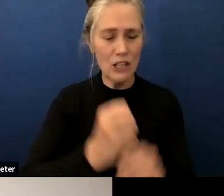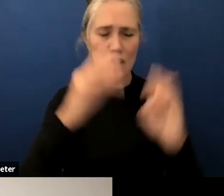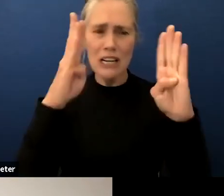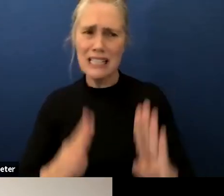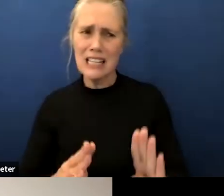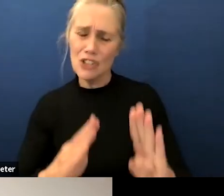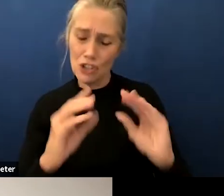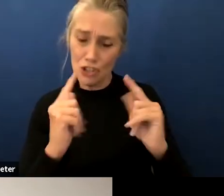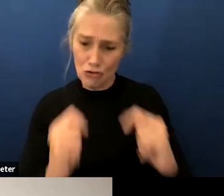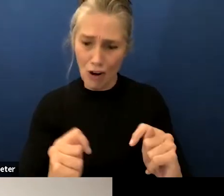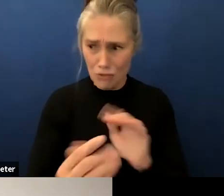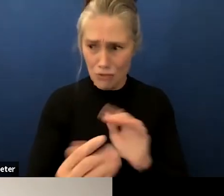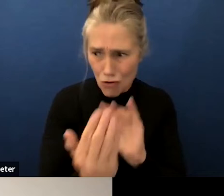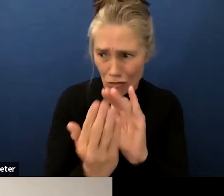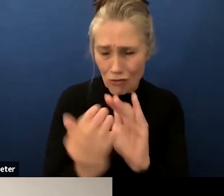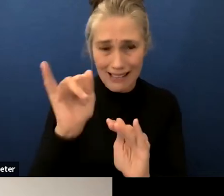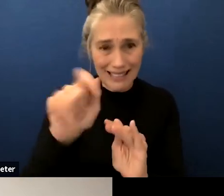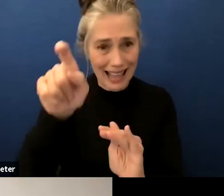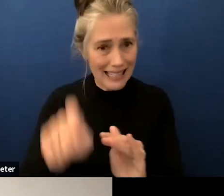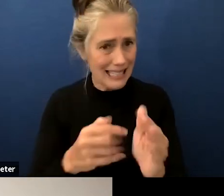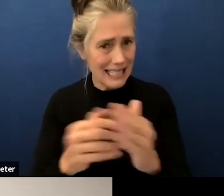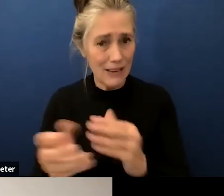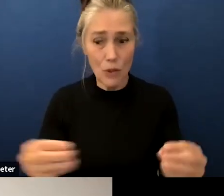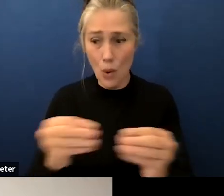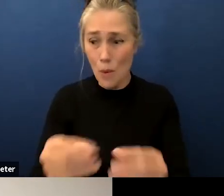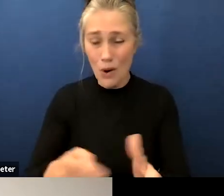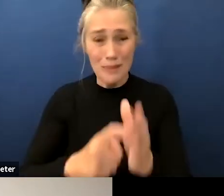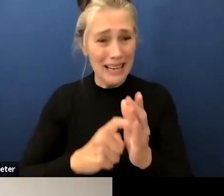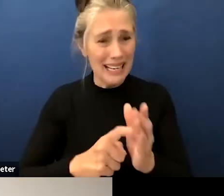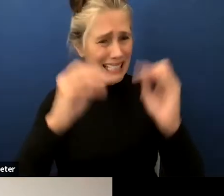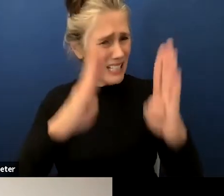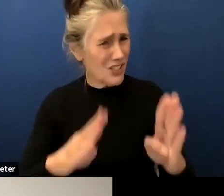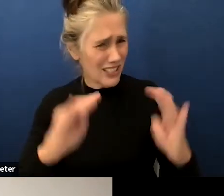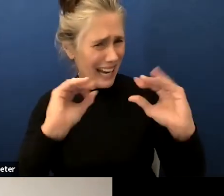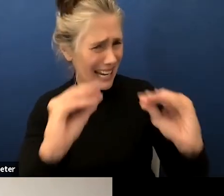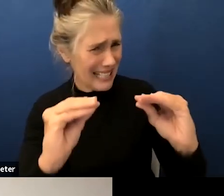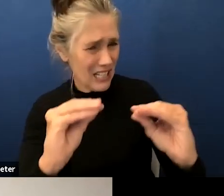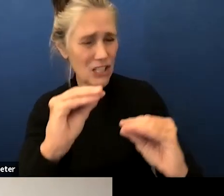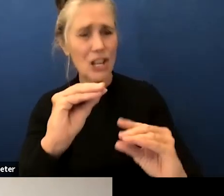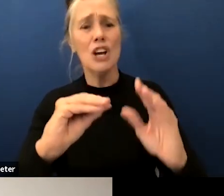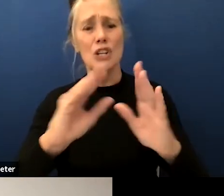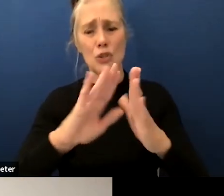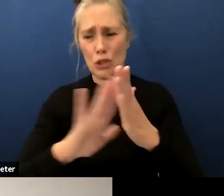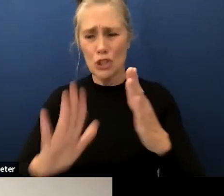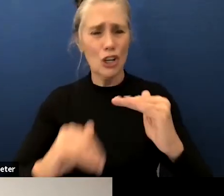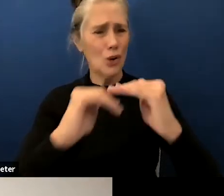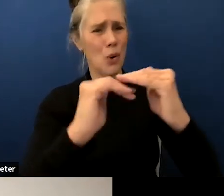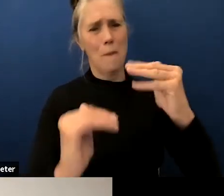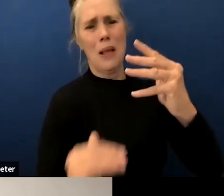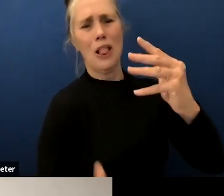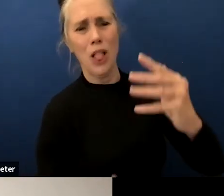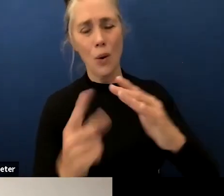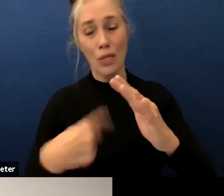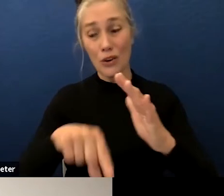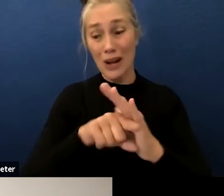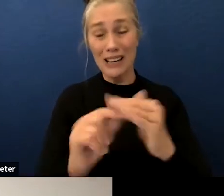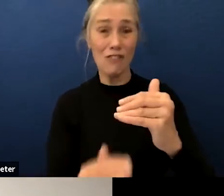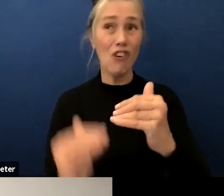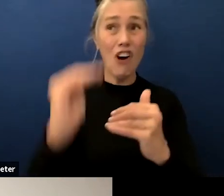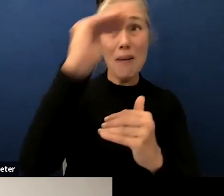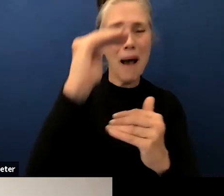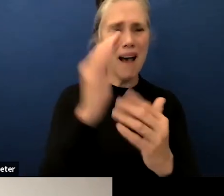despite increasing demands how can teachers be expected to teach to children far below grade level and far above grade level without